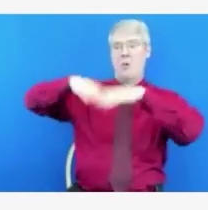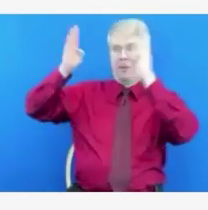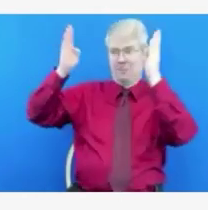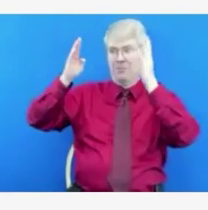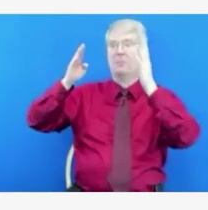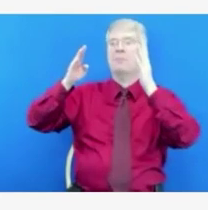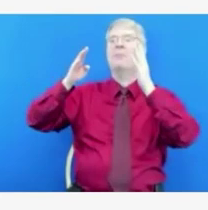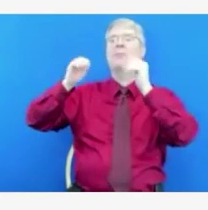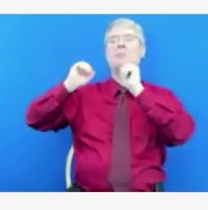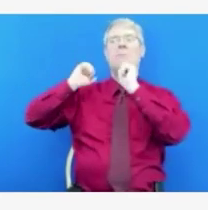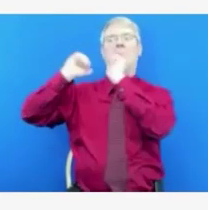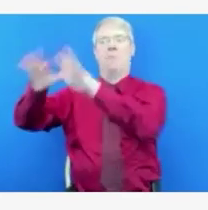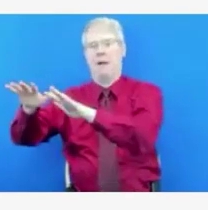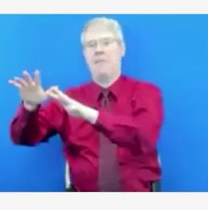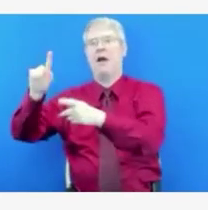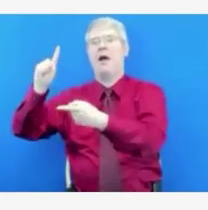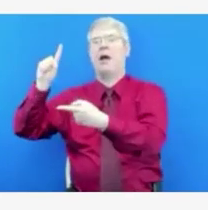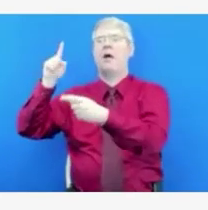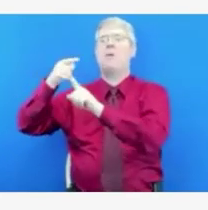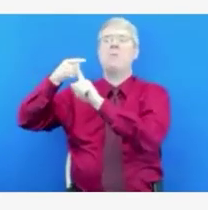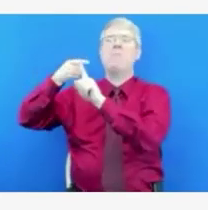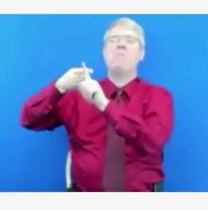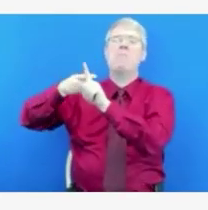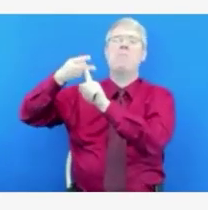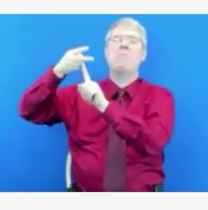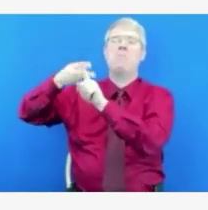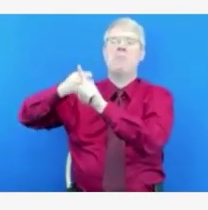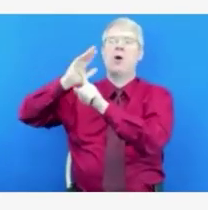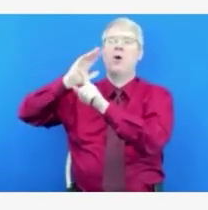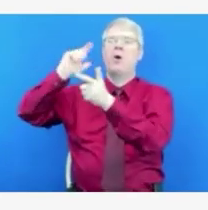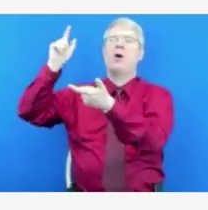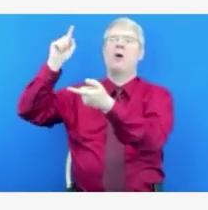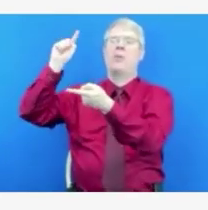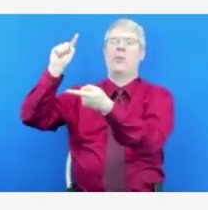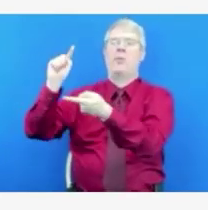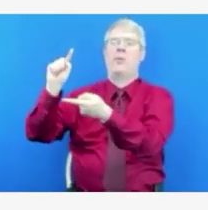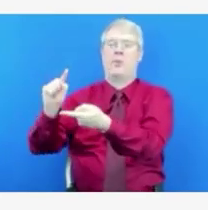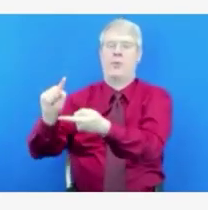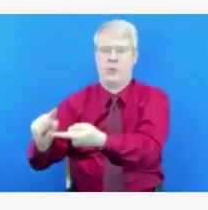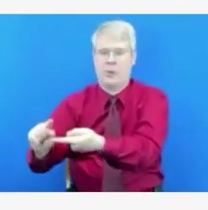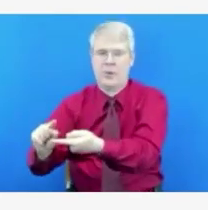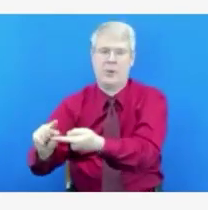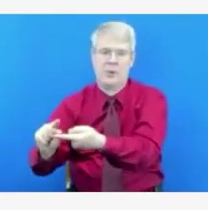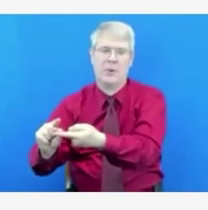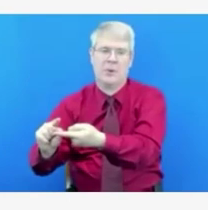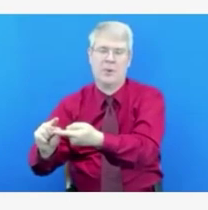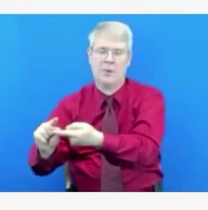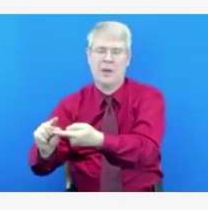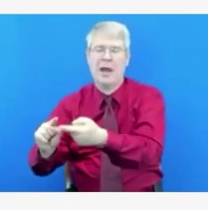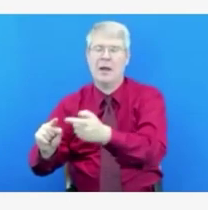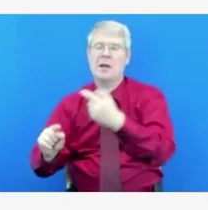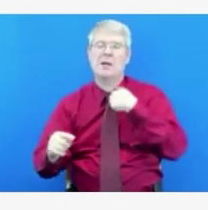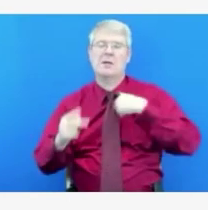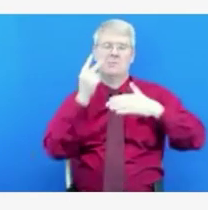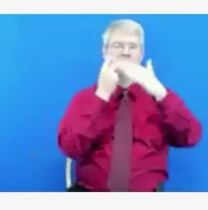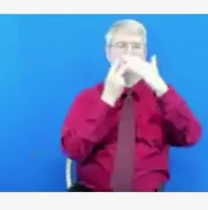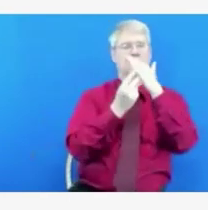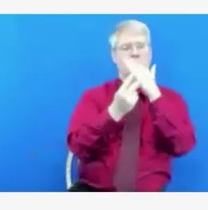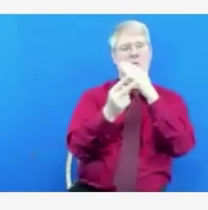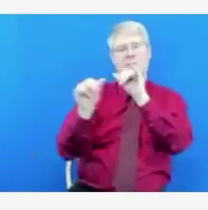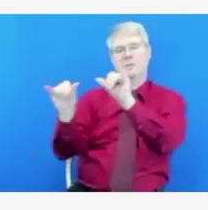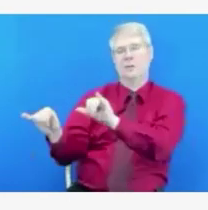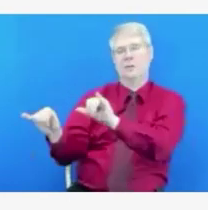months. I certainly hope not. hope parents will embrace this vaccine as a safe and effective one for children.